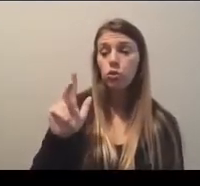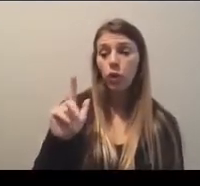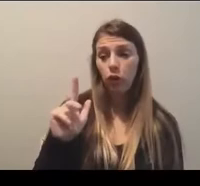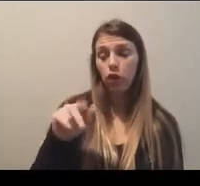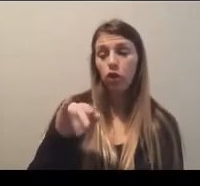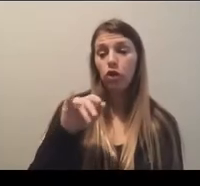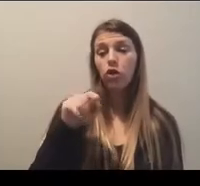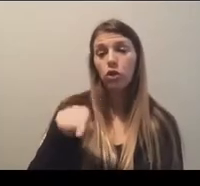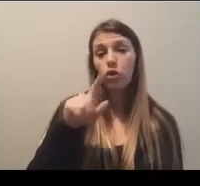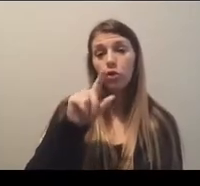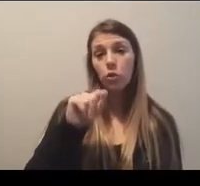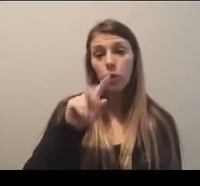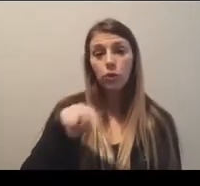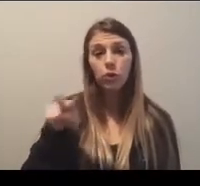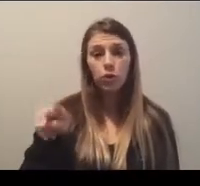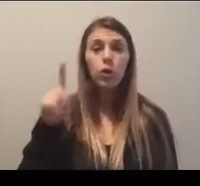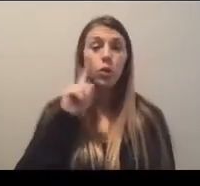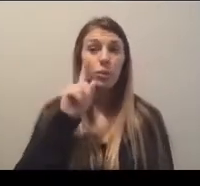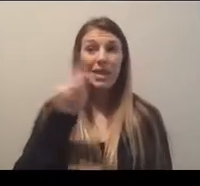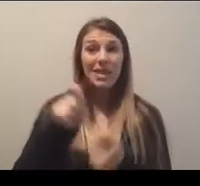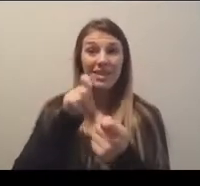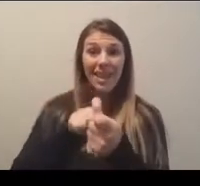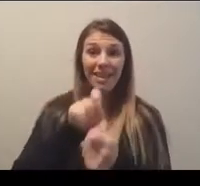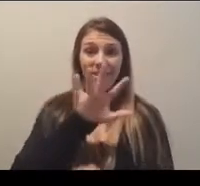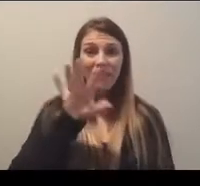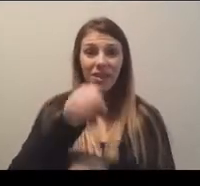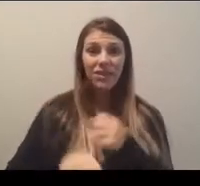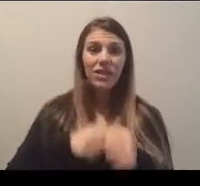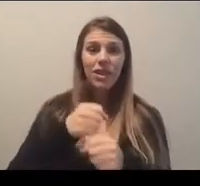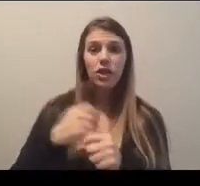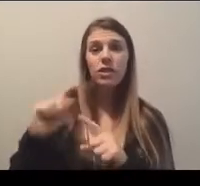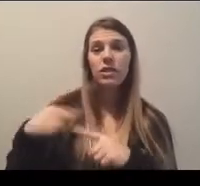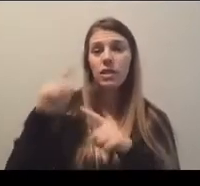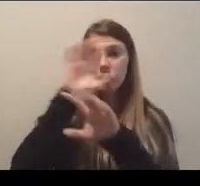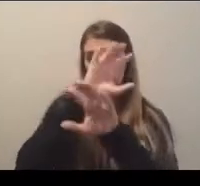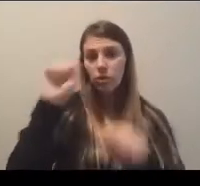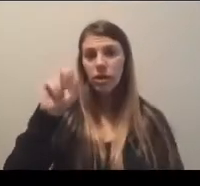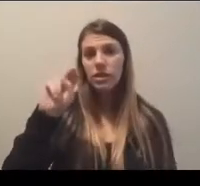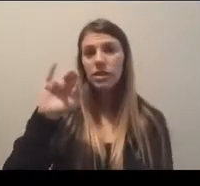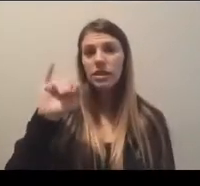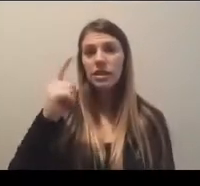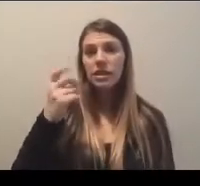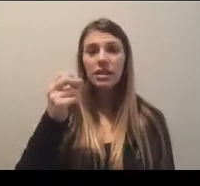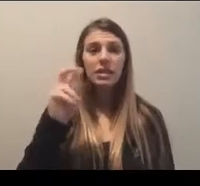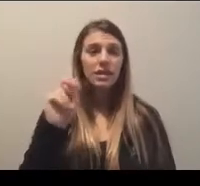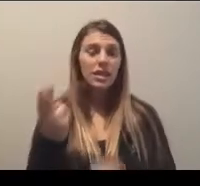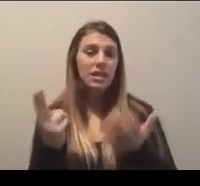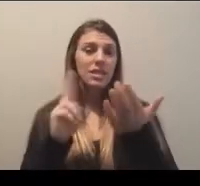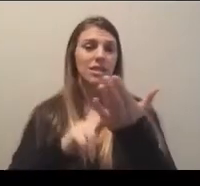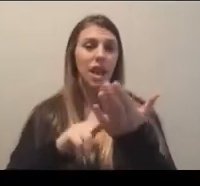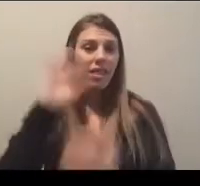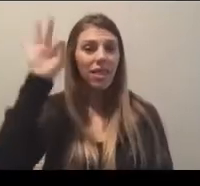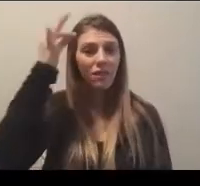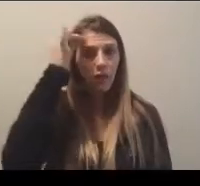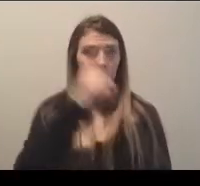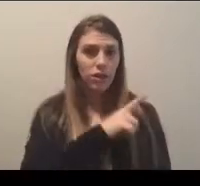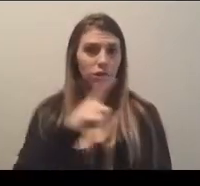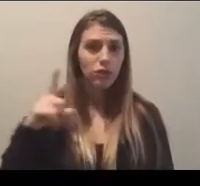will mark exactly 50 years since President Nixon signed the significant federal legislation.